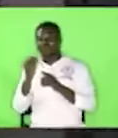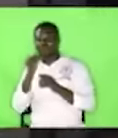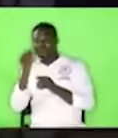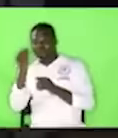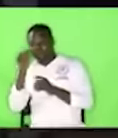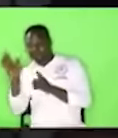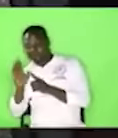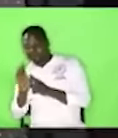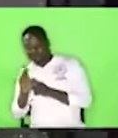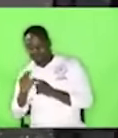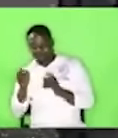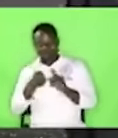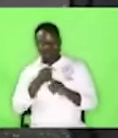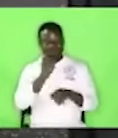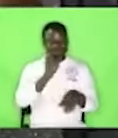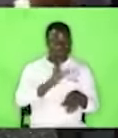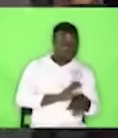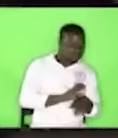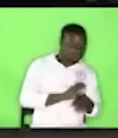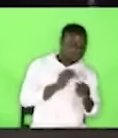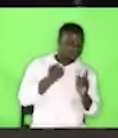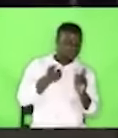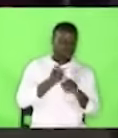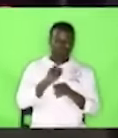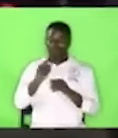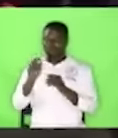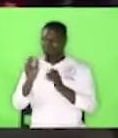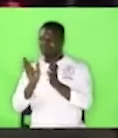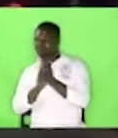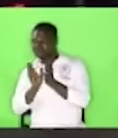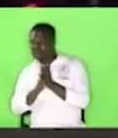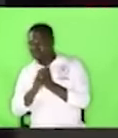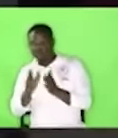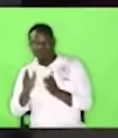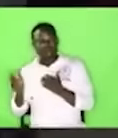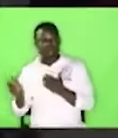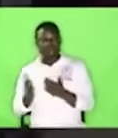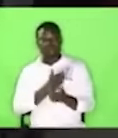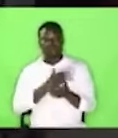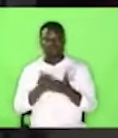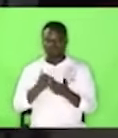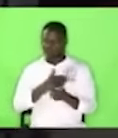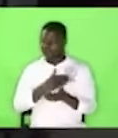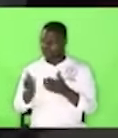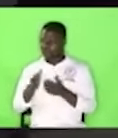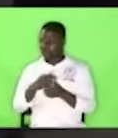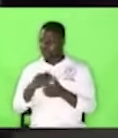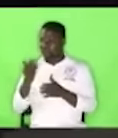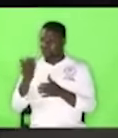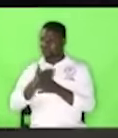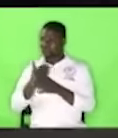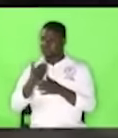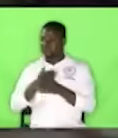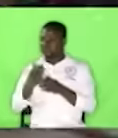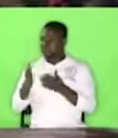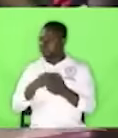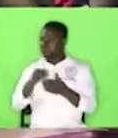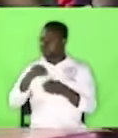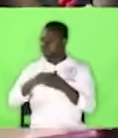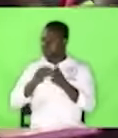from church or from campus wherever you are coming from in the name of Jesus